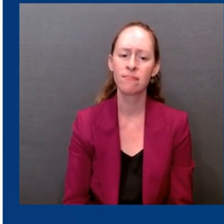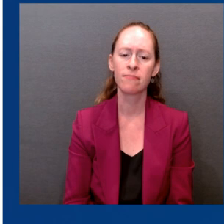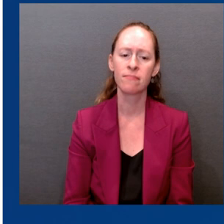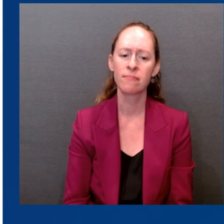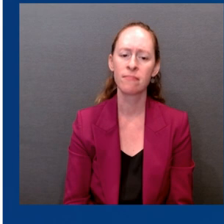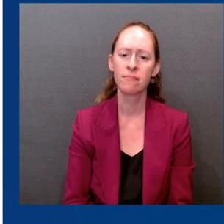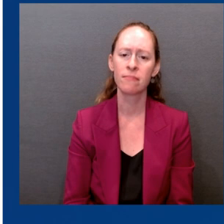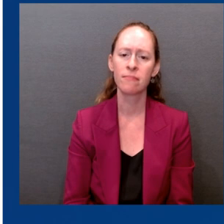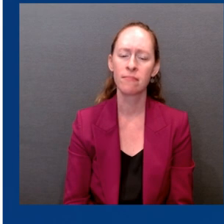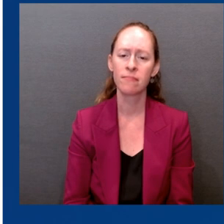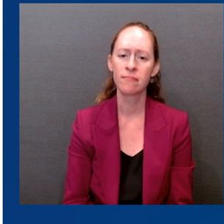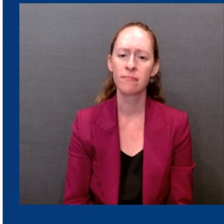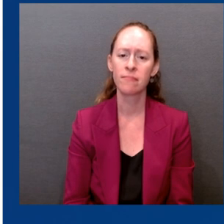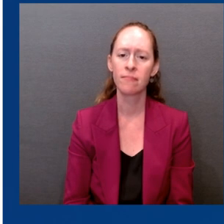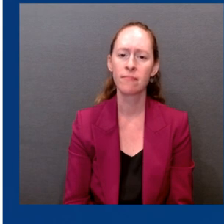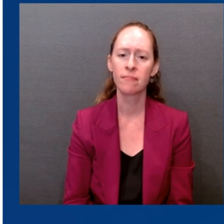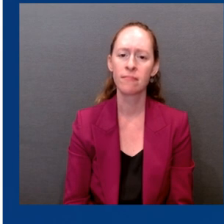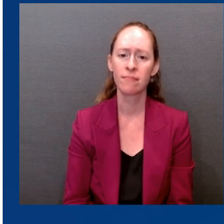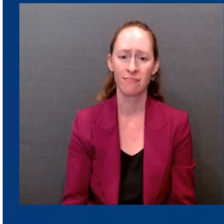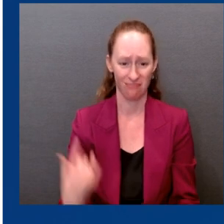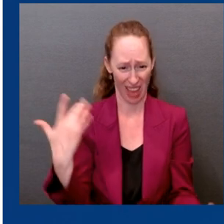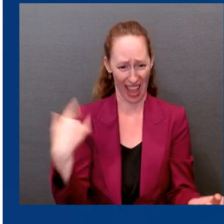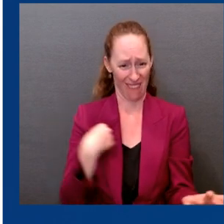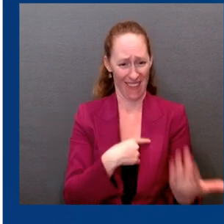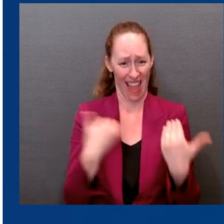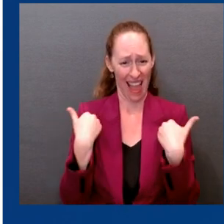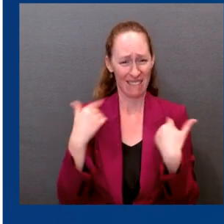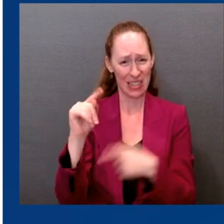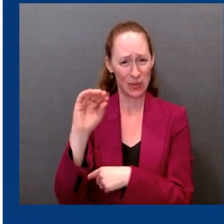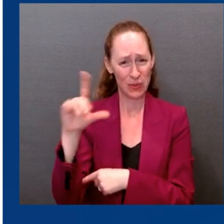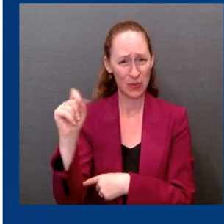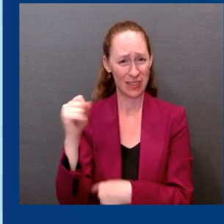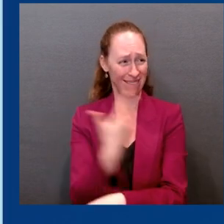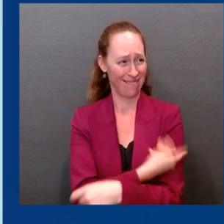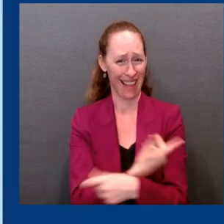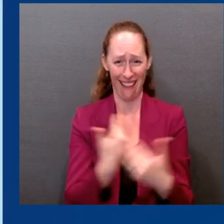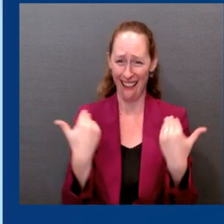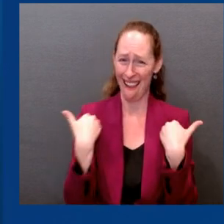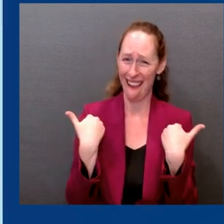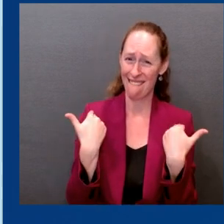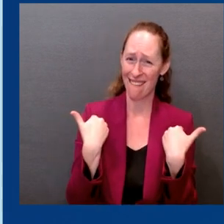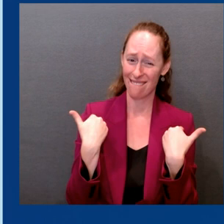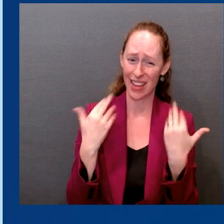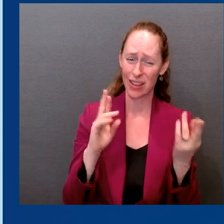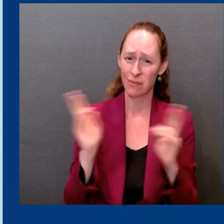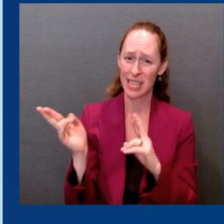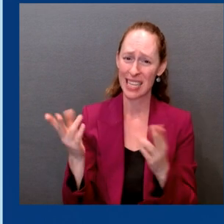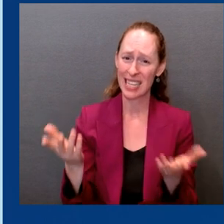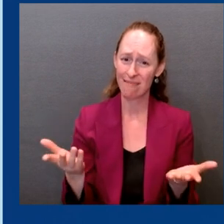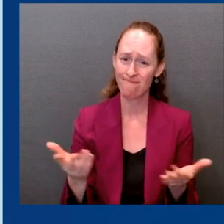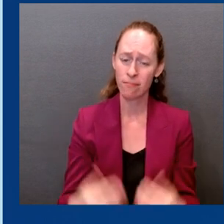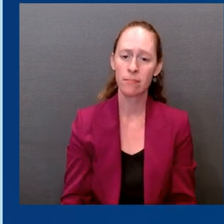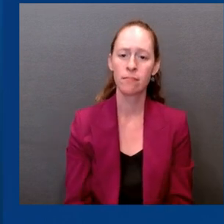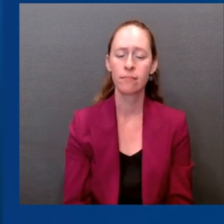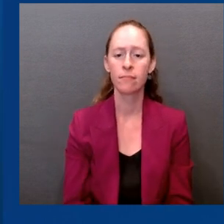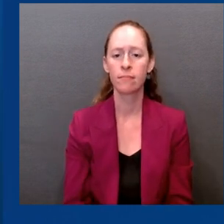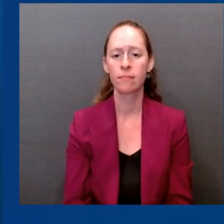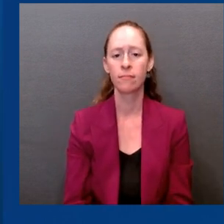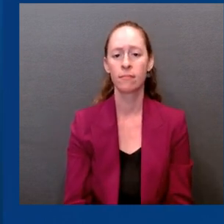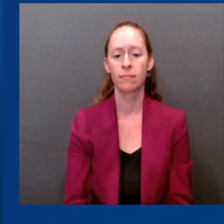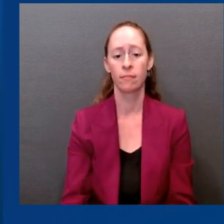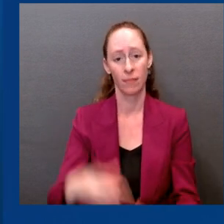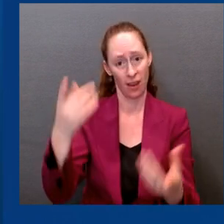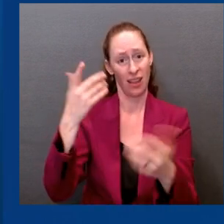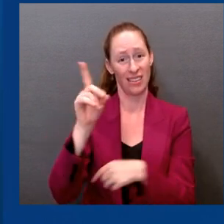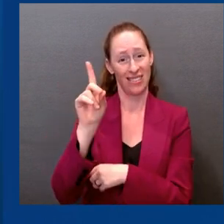-preventable disease. Data have repeatedly demonstrated that being up-to-date on your COVID-19 vaccination provides